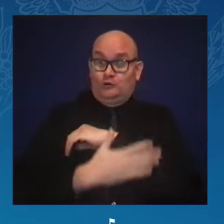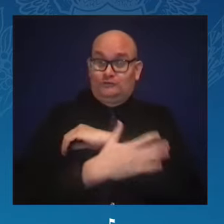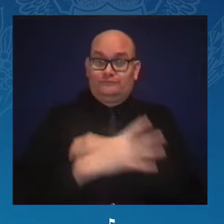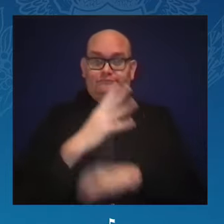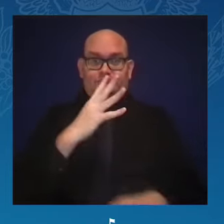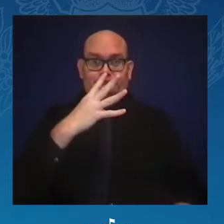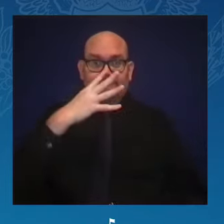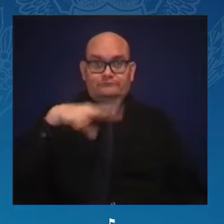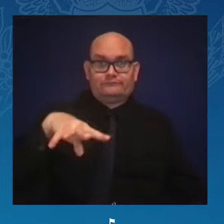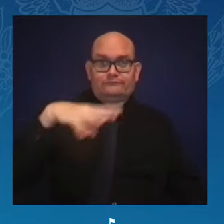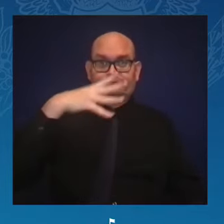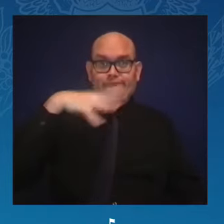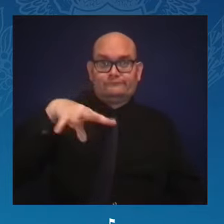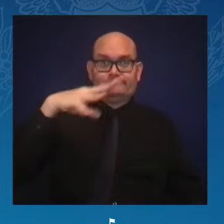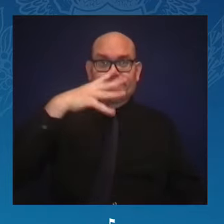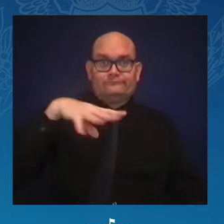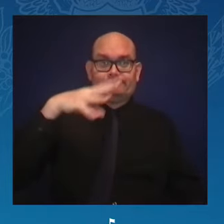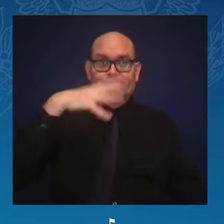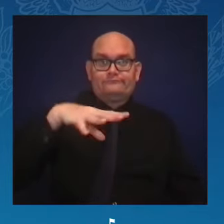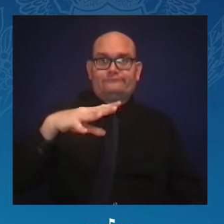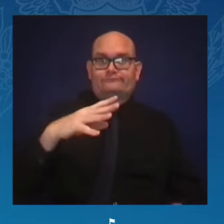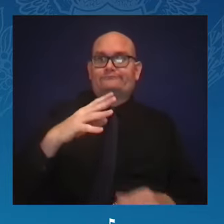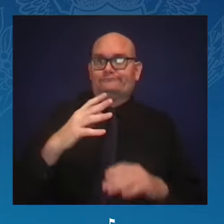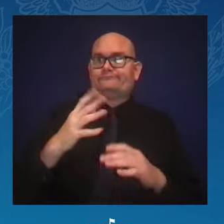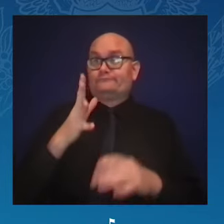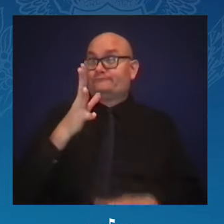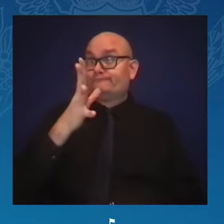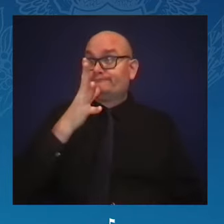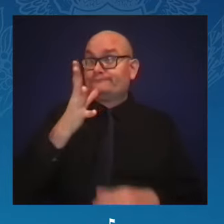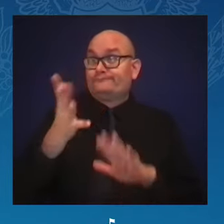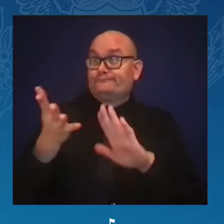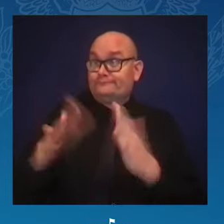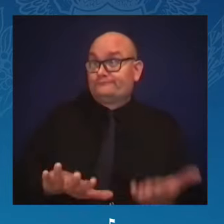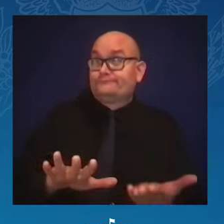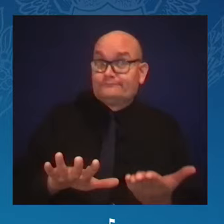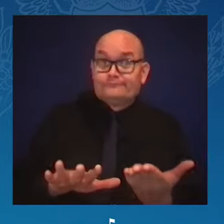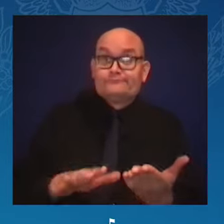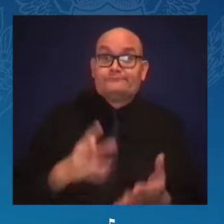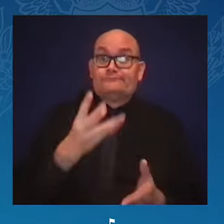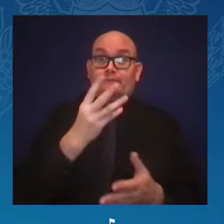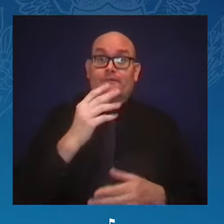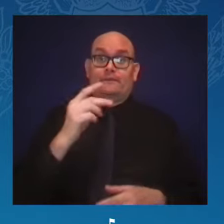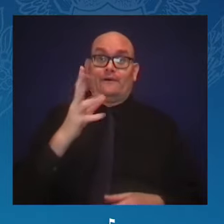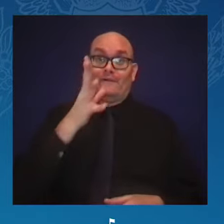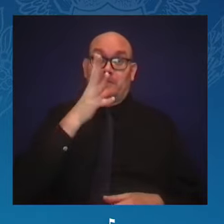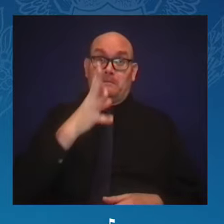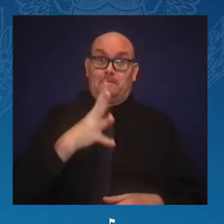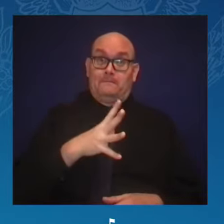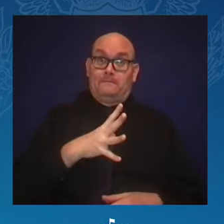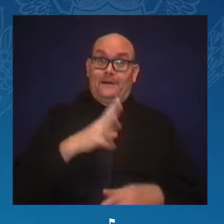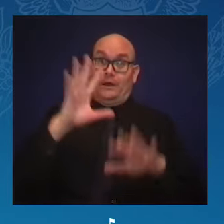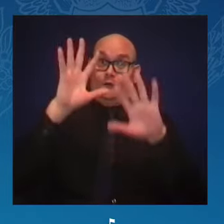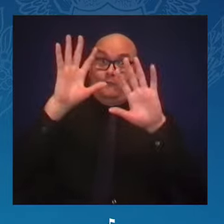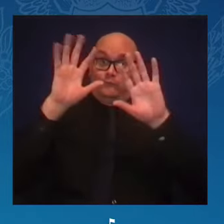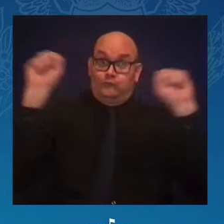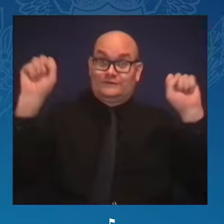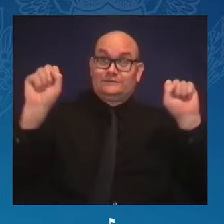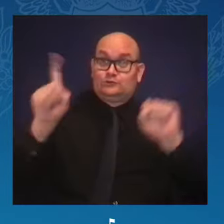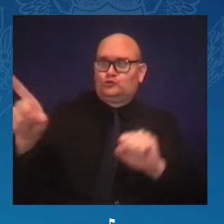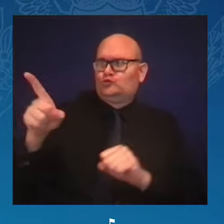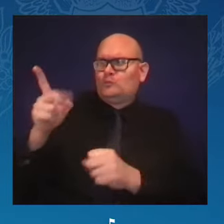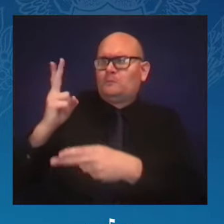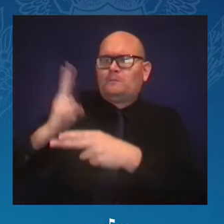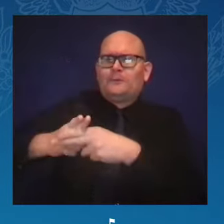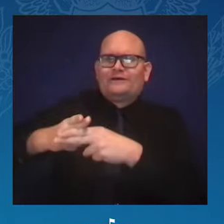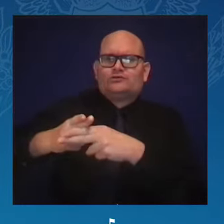before, during, and after childbirth, women in America die at a higher rate than in any other